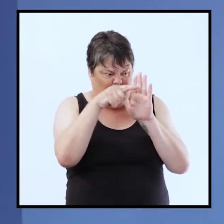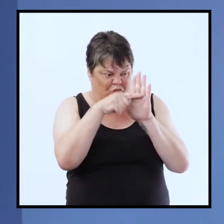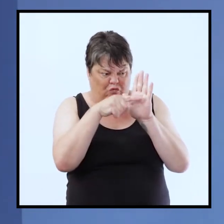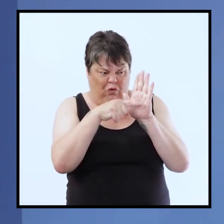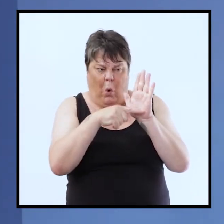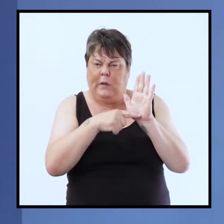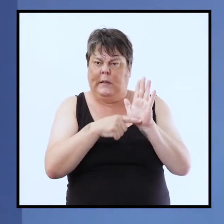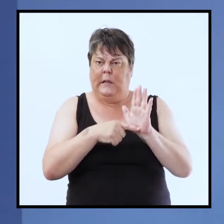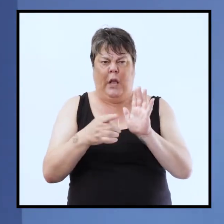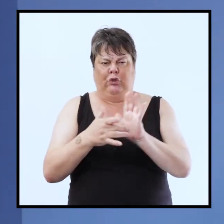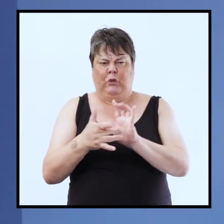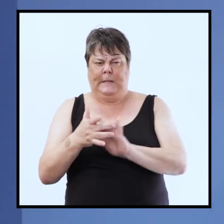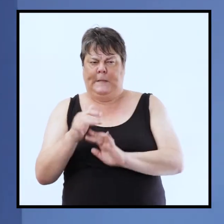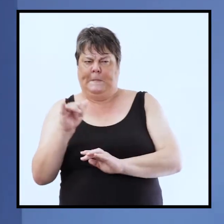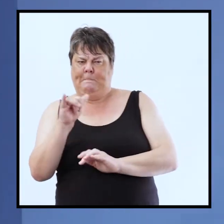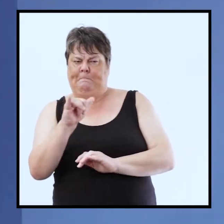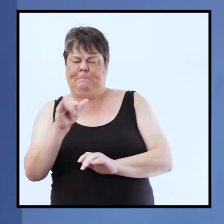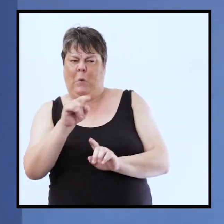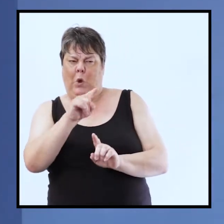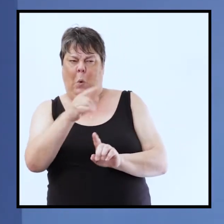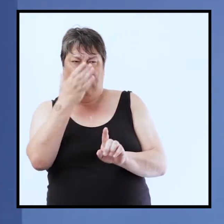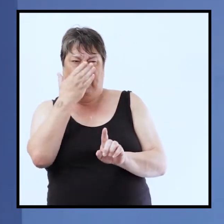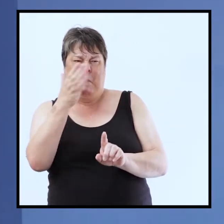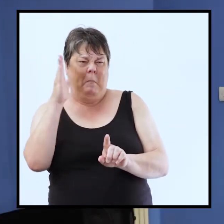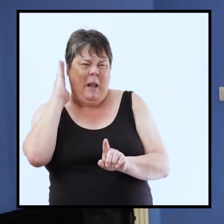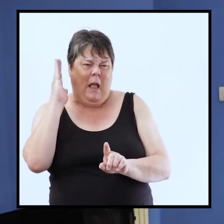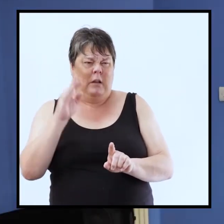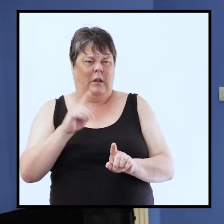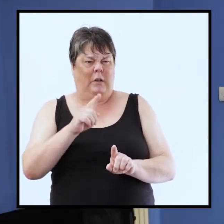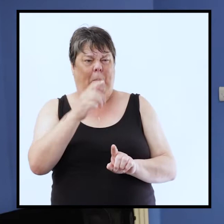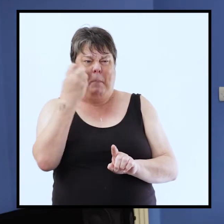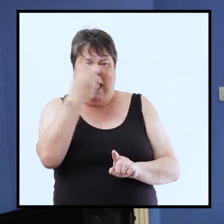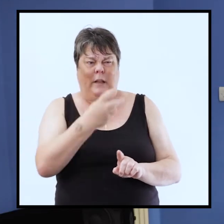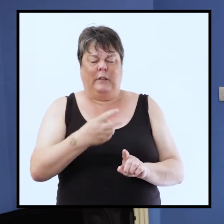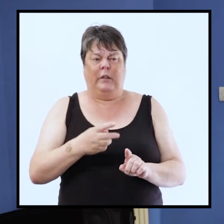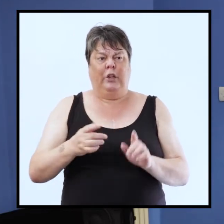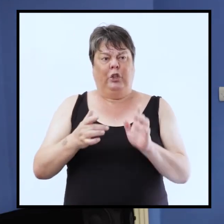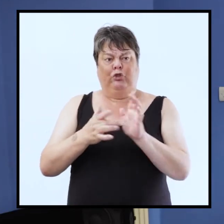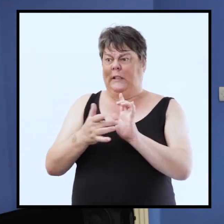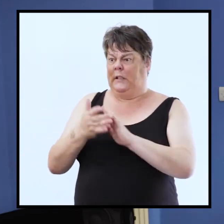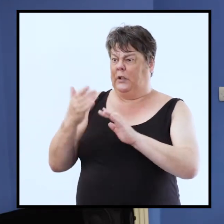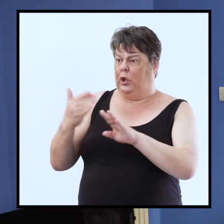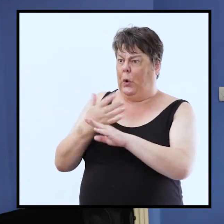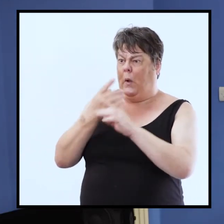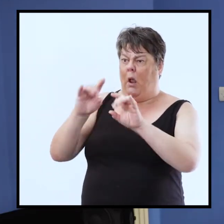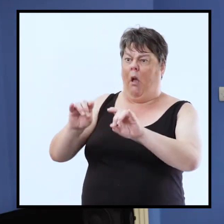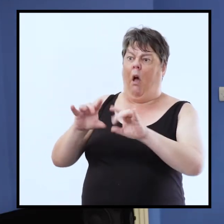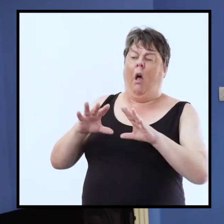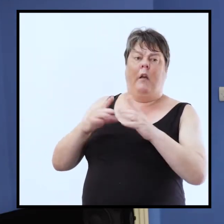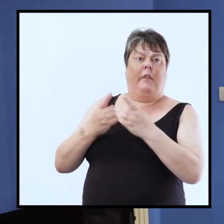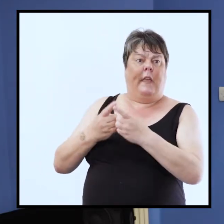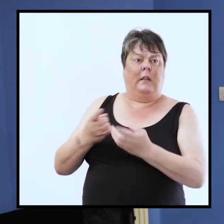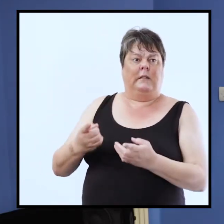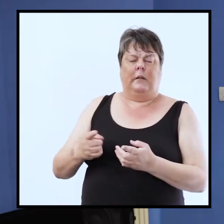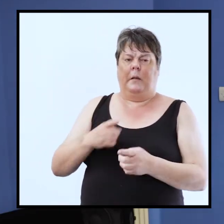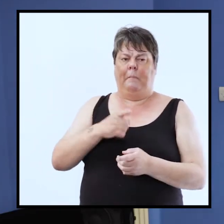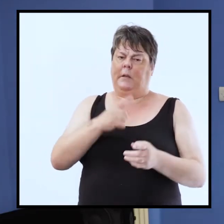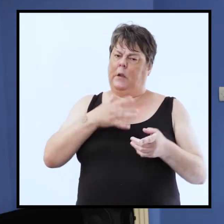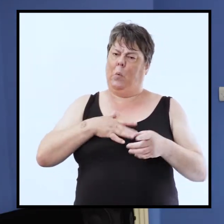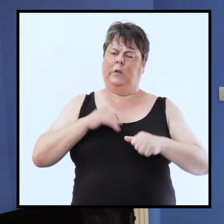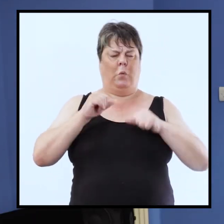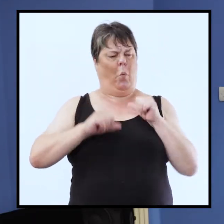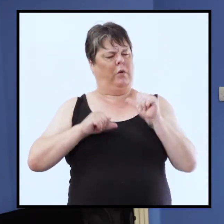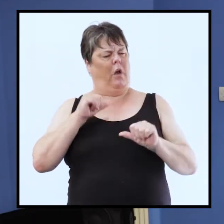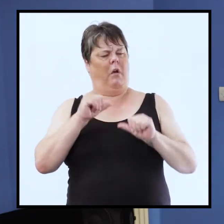it's that hypocrisy and that blindness how blind he is christ is there doing stuff and he's more concerned with order